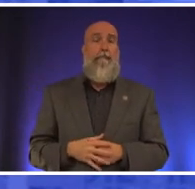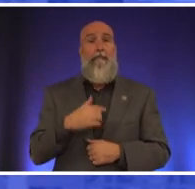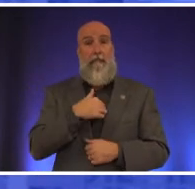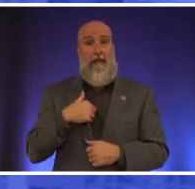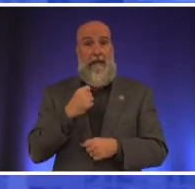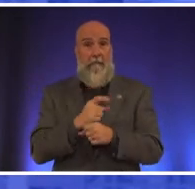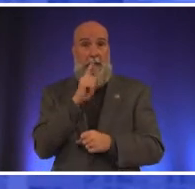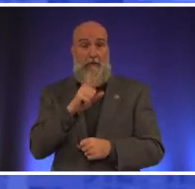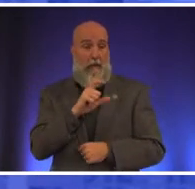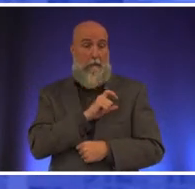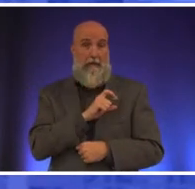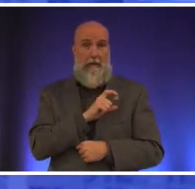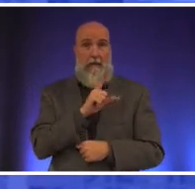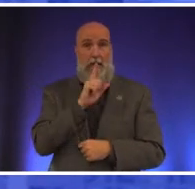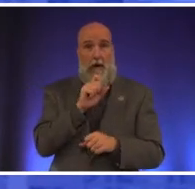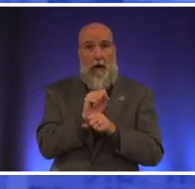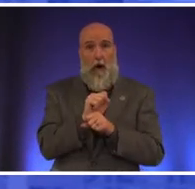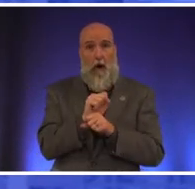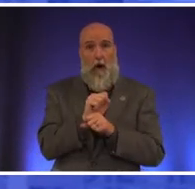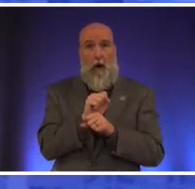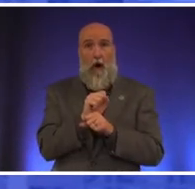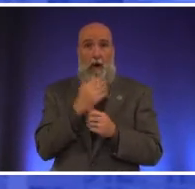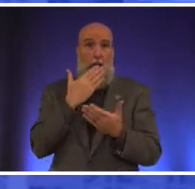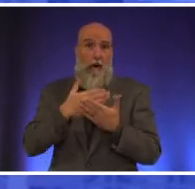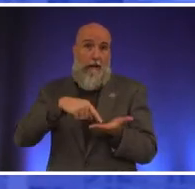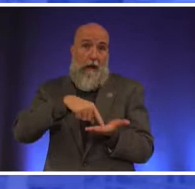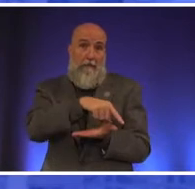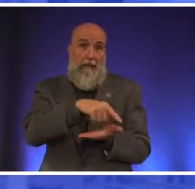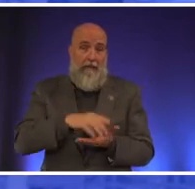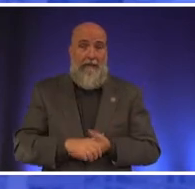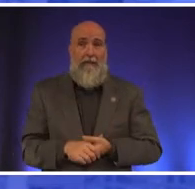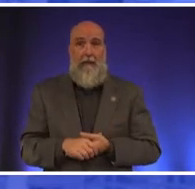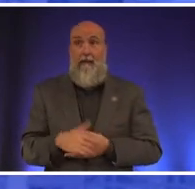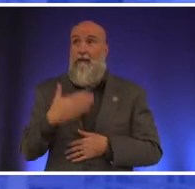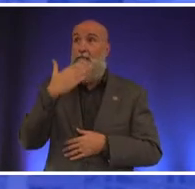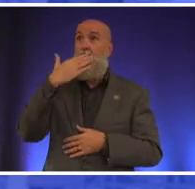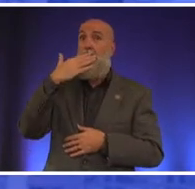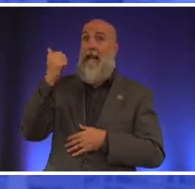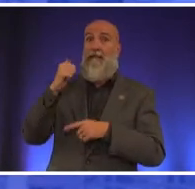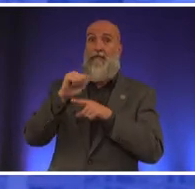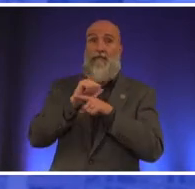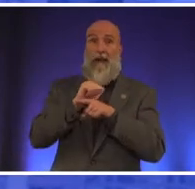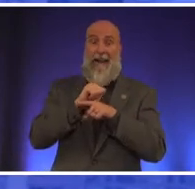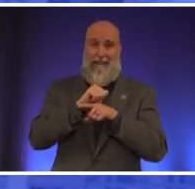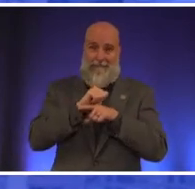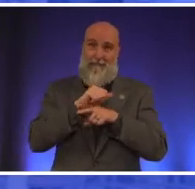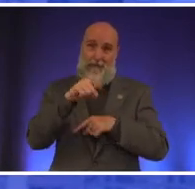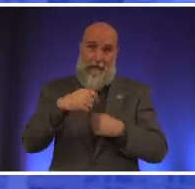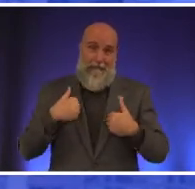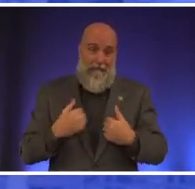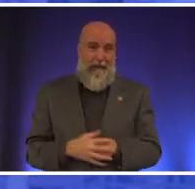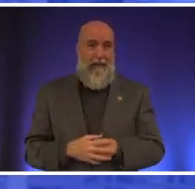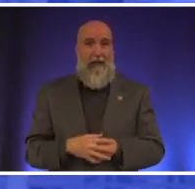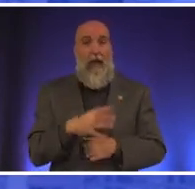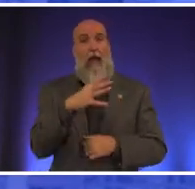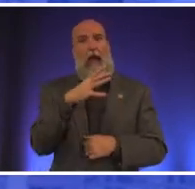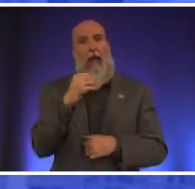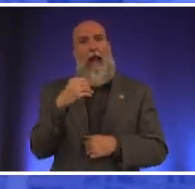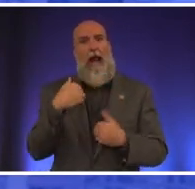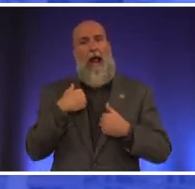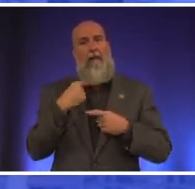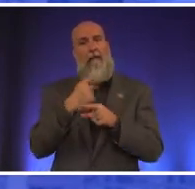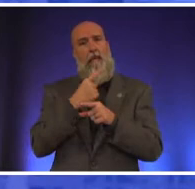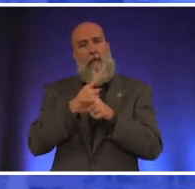make sure that our police are fully well compensated the best trained in the country um and that have an oversight